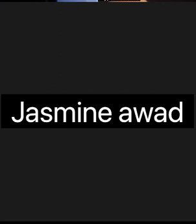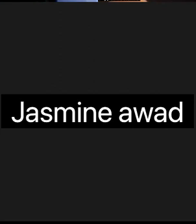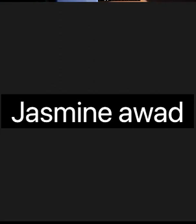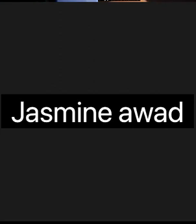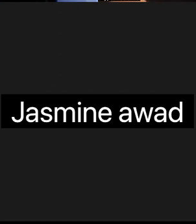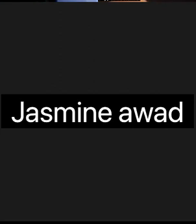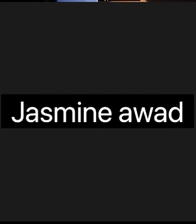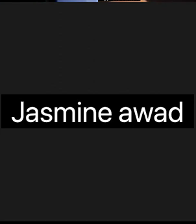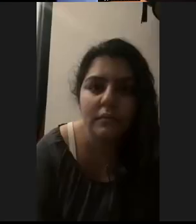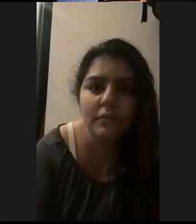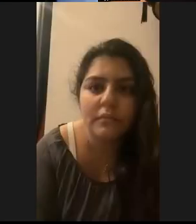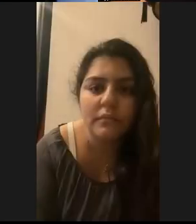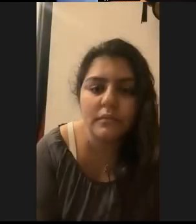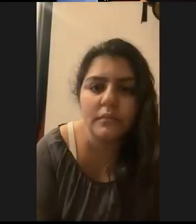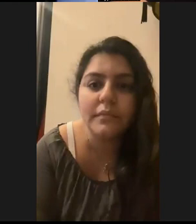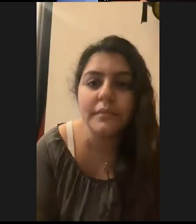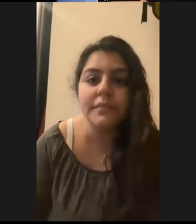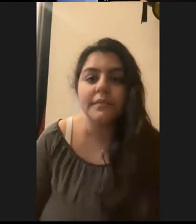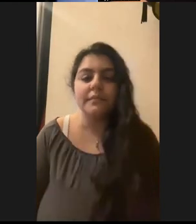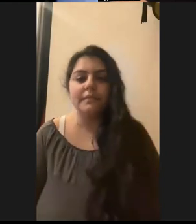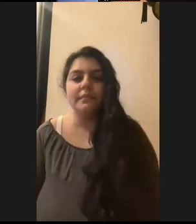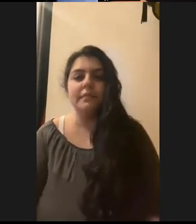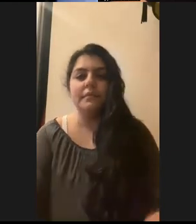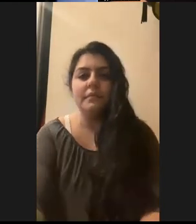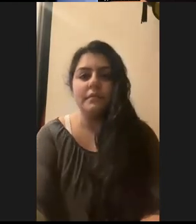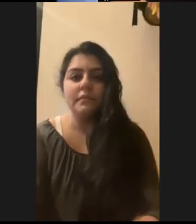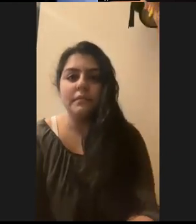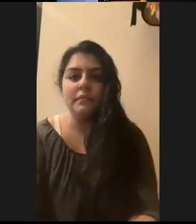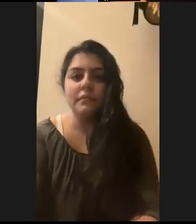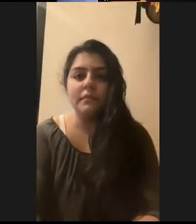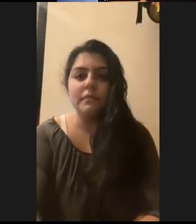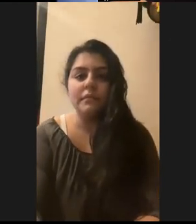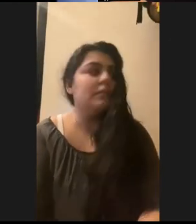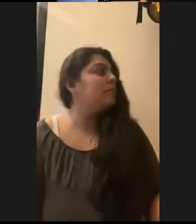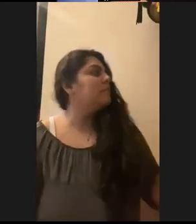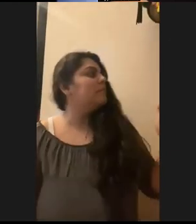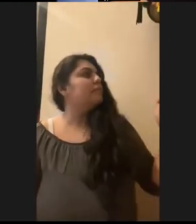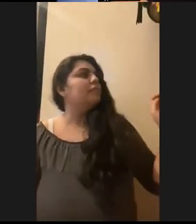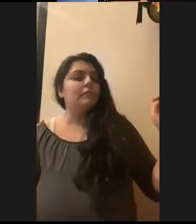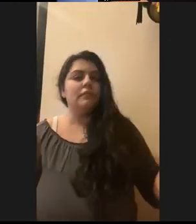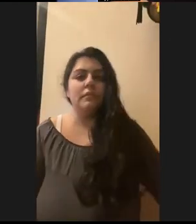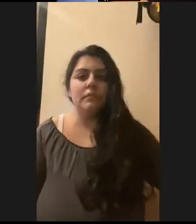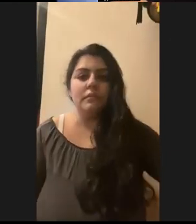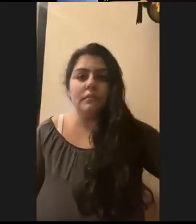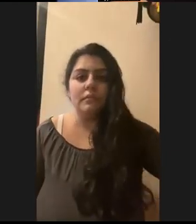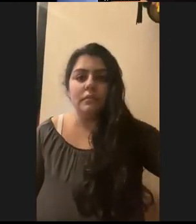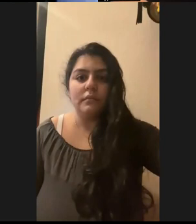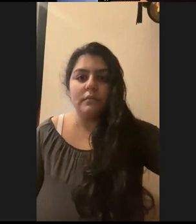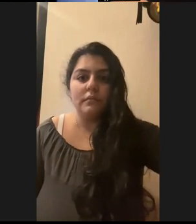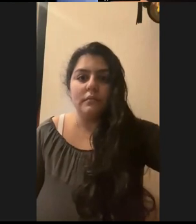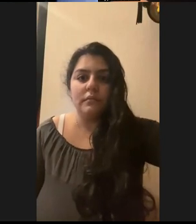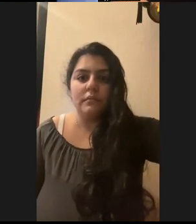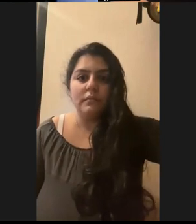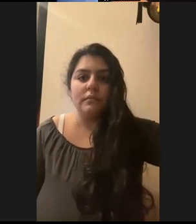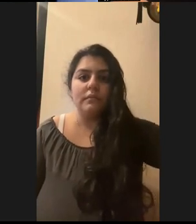salamanders, newts, things like that. And I haven't done, um, any paid work with them, but I do go